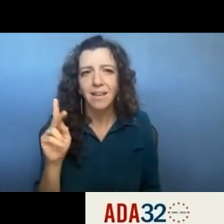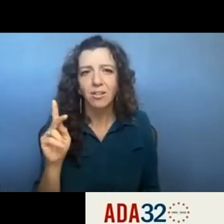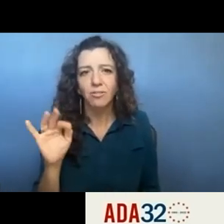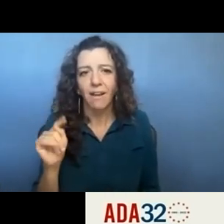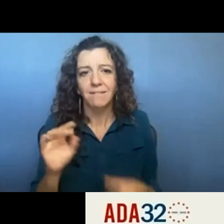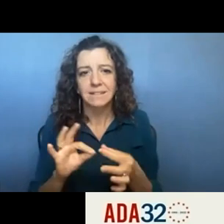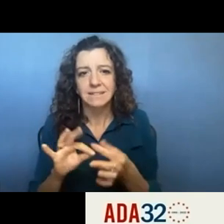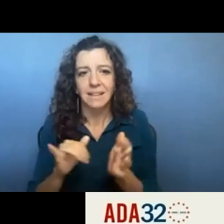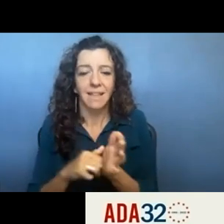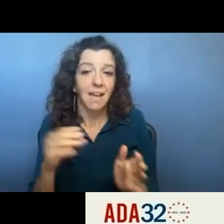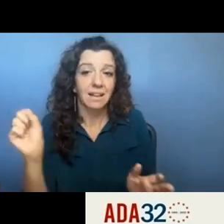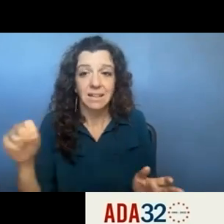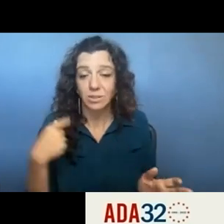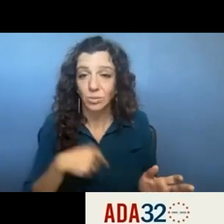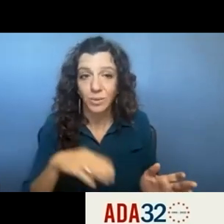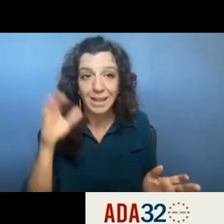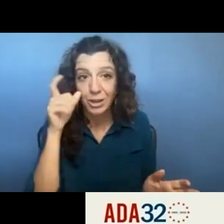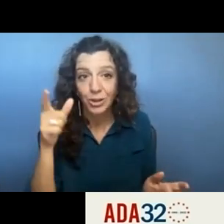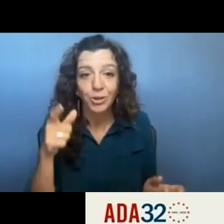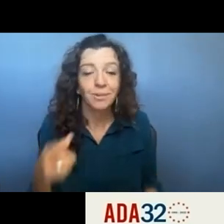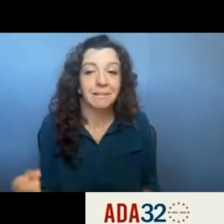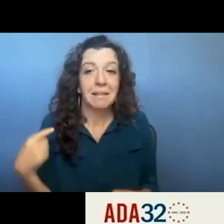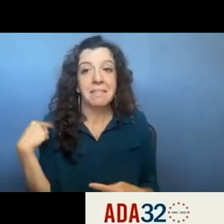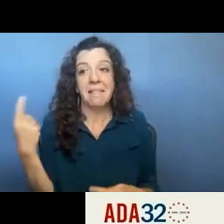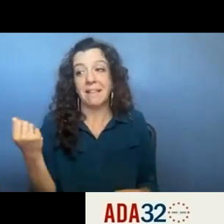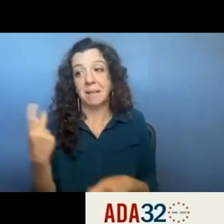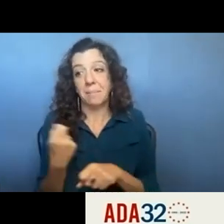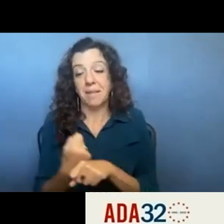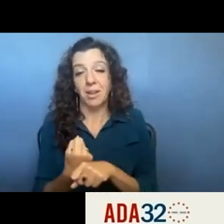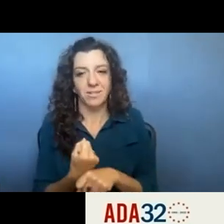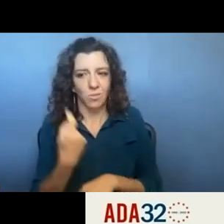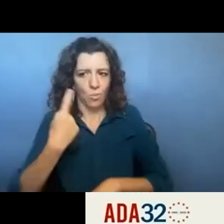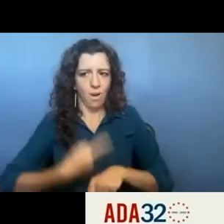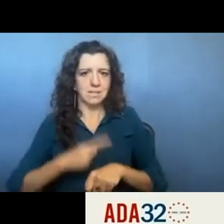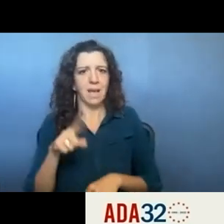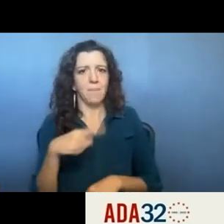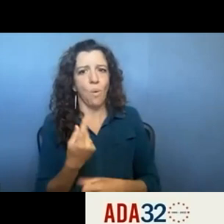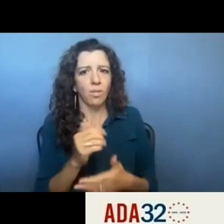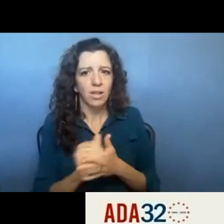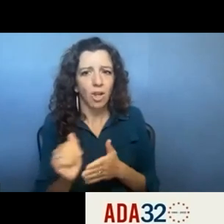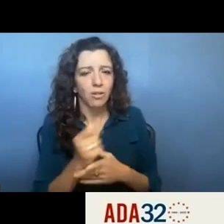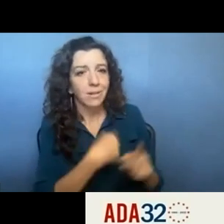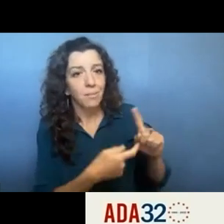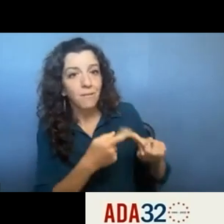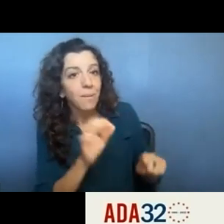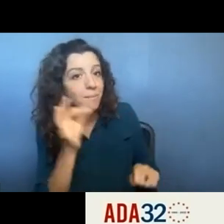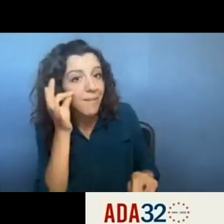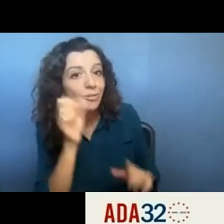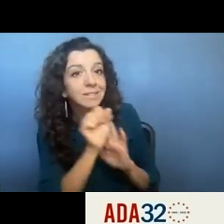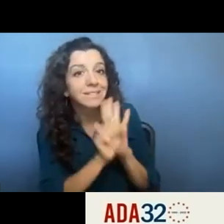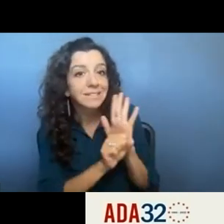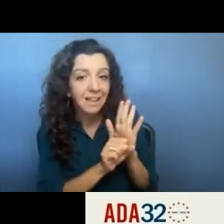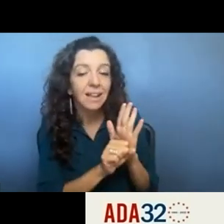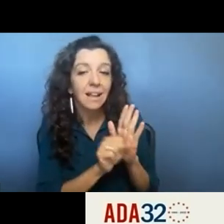that um over the last couple of years the one time only dollars that have come from the federal government state government um do